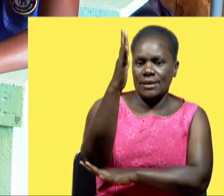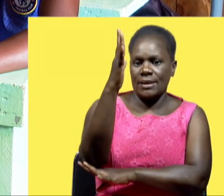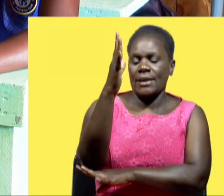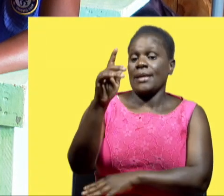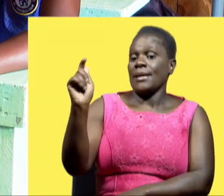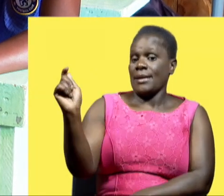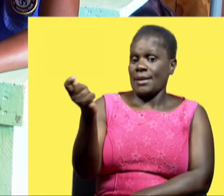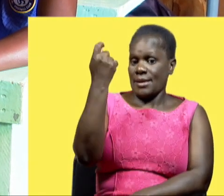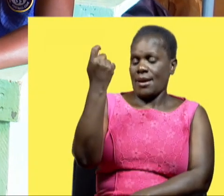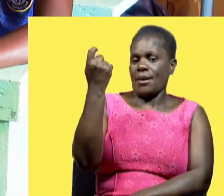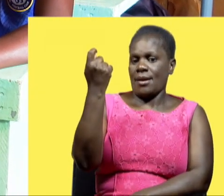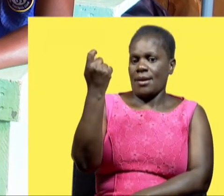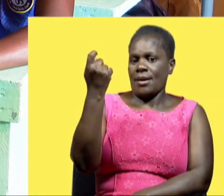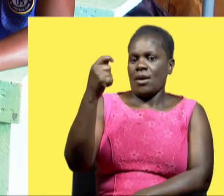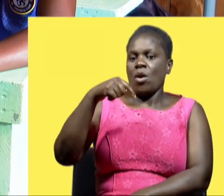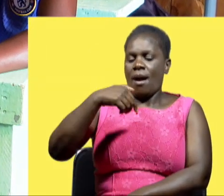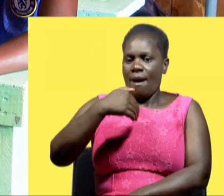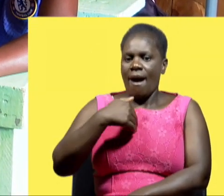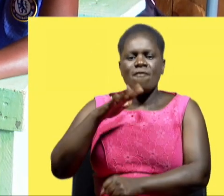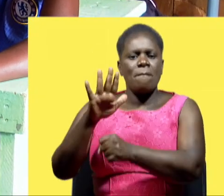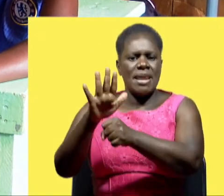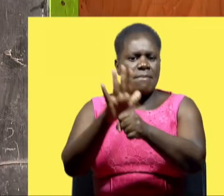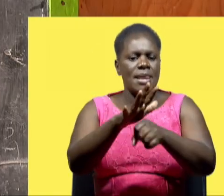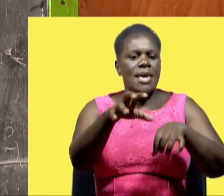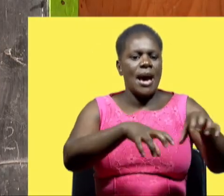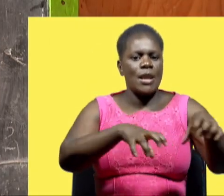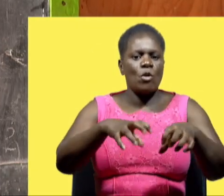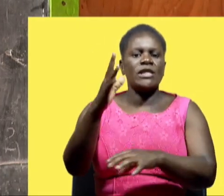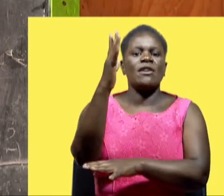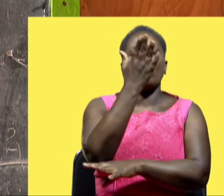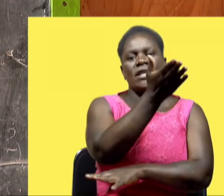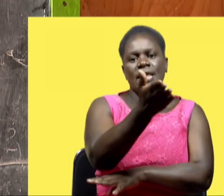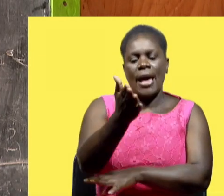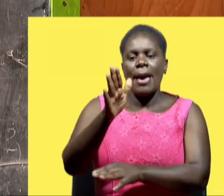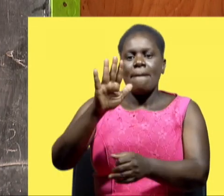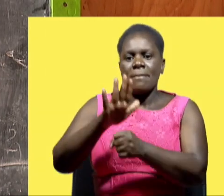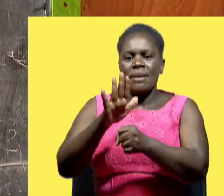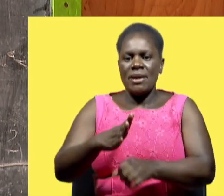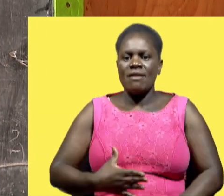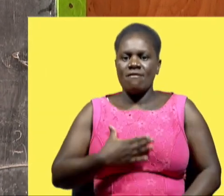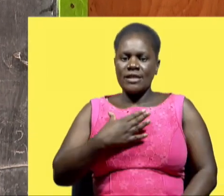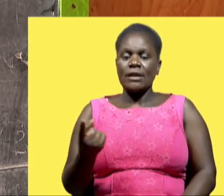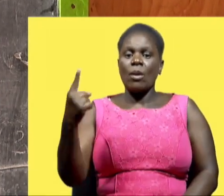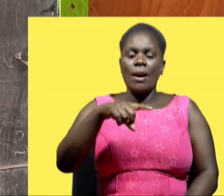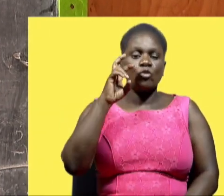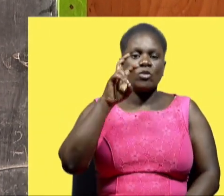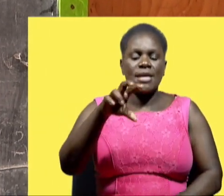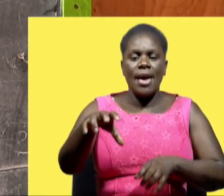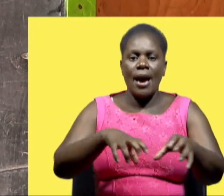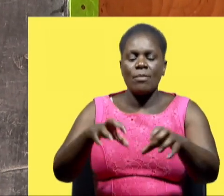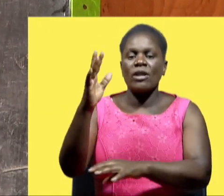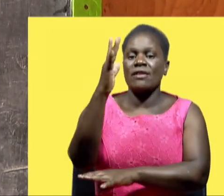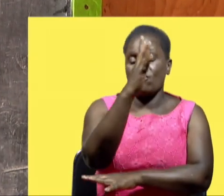So in Kenya, we are breathed because we have a lot of wire drive. And many people come to our country to see wire